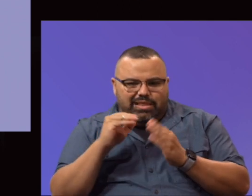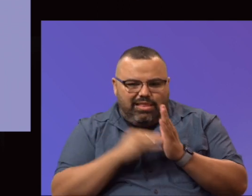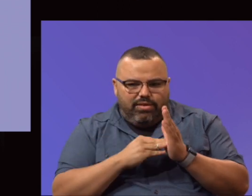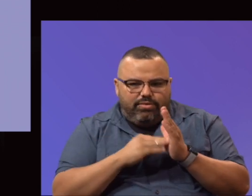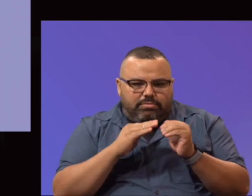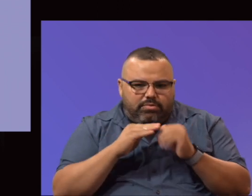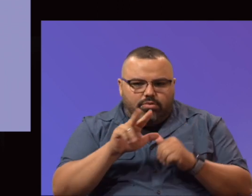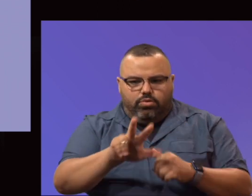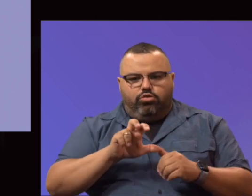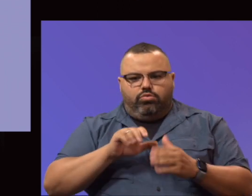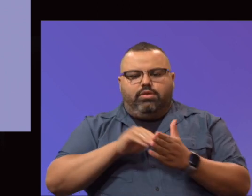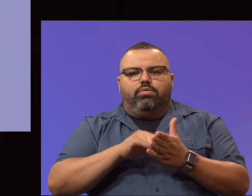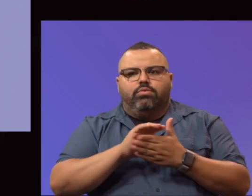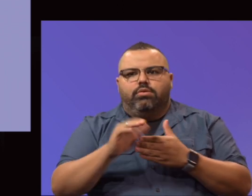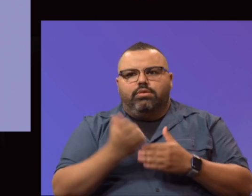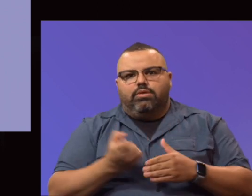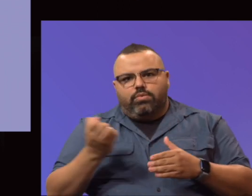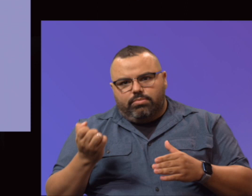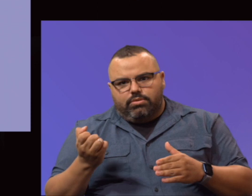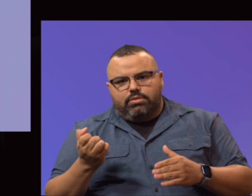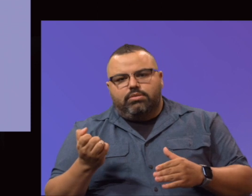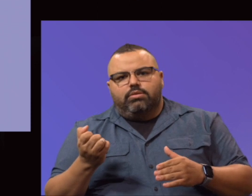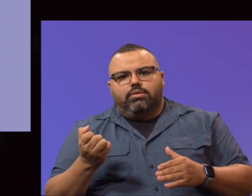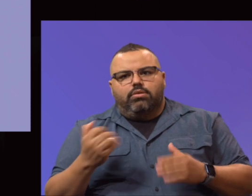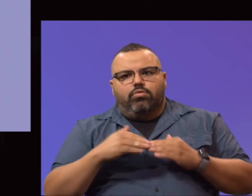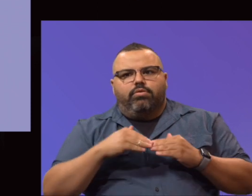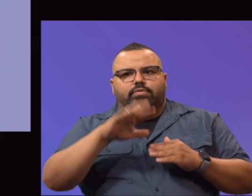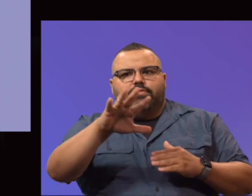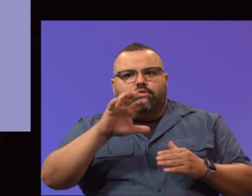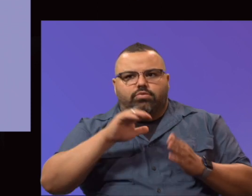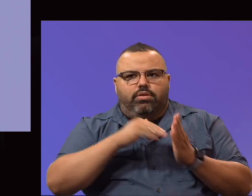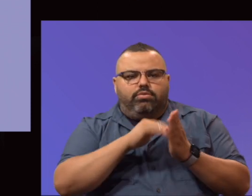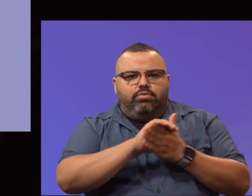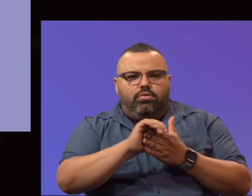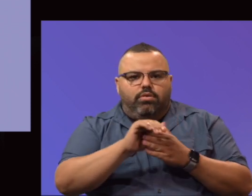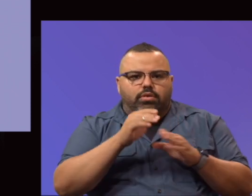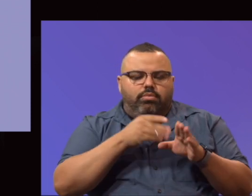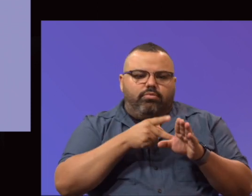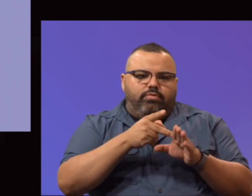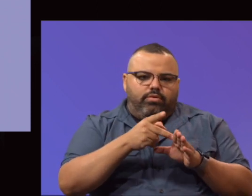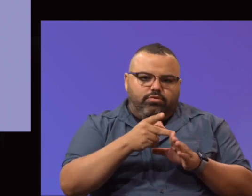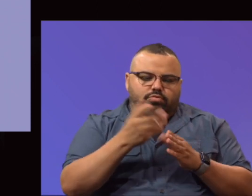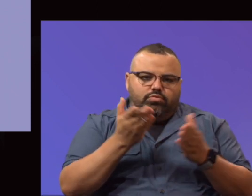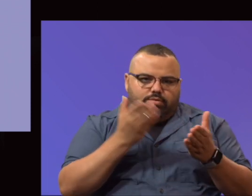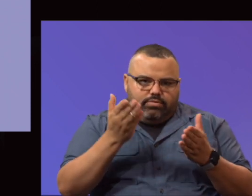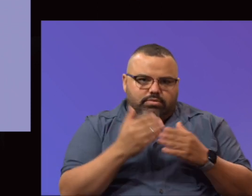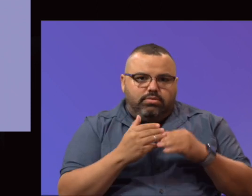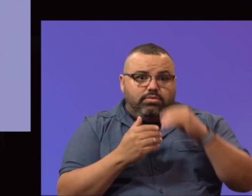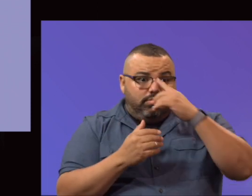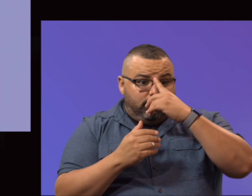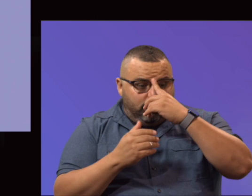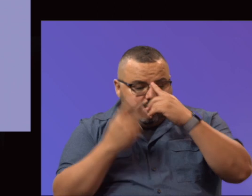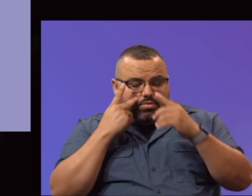in professional service, and then you see facilities and administration is just short of $400,000, and the direct